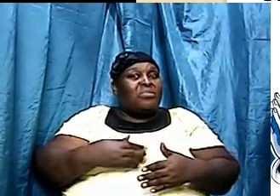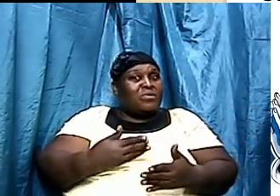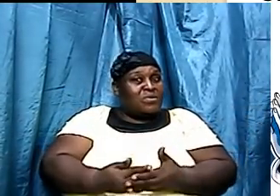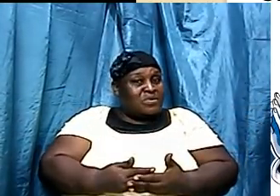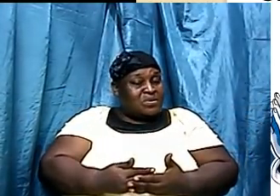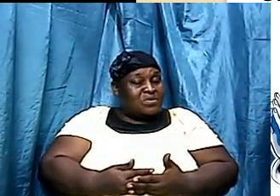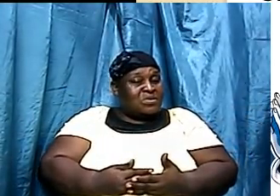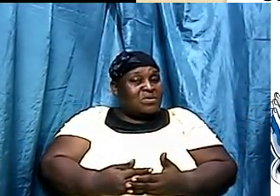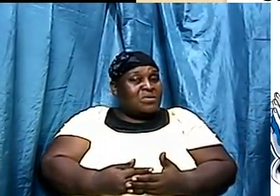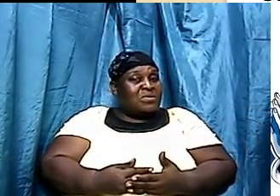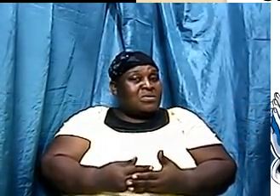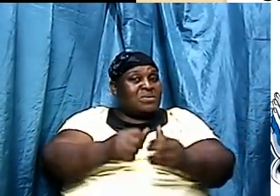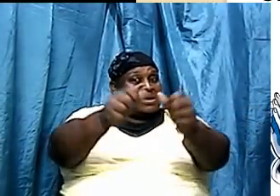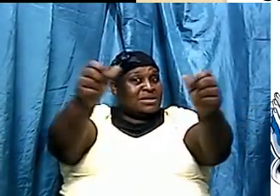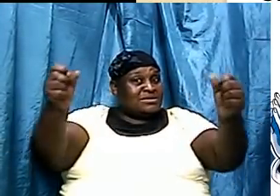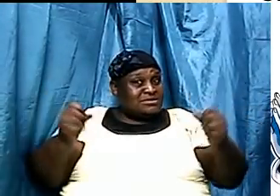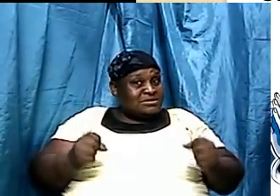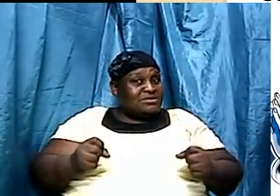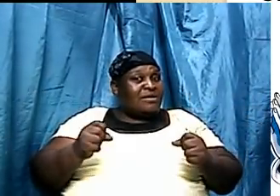going down